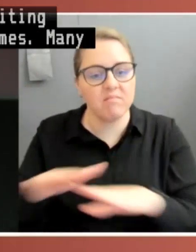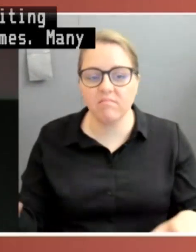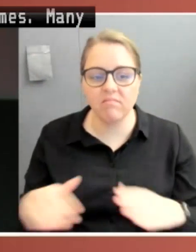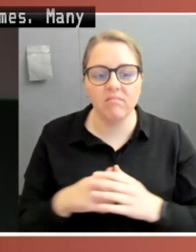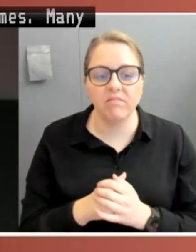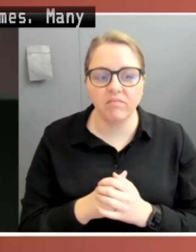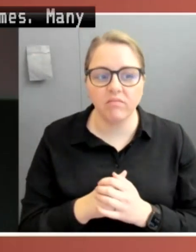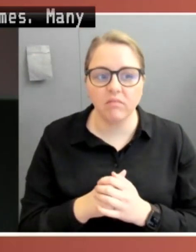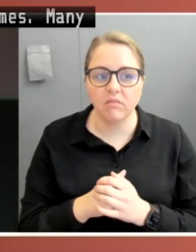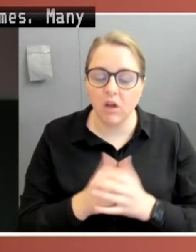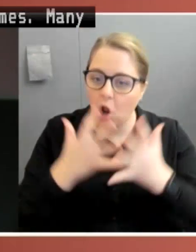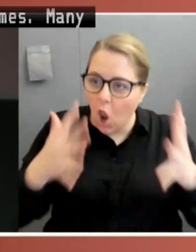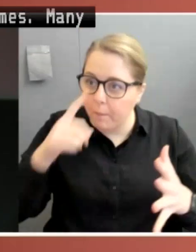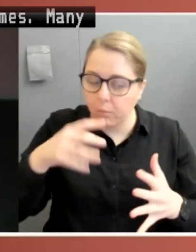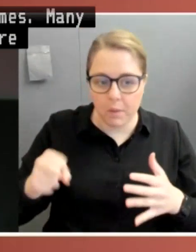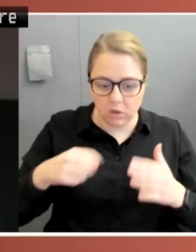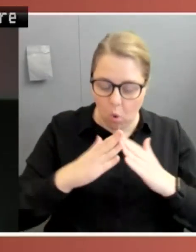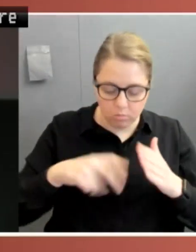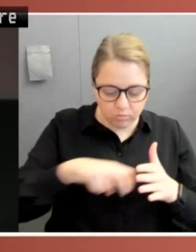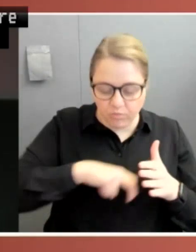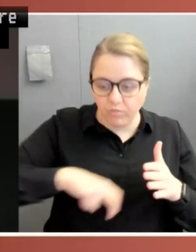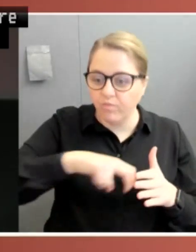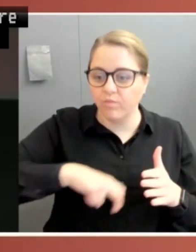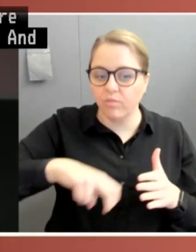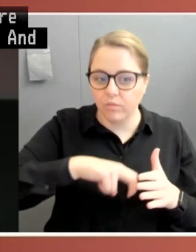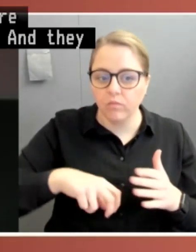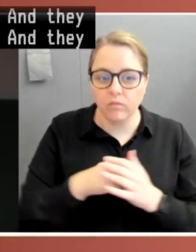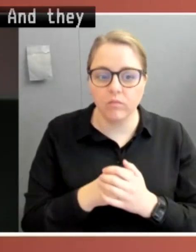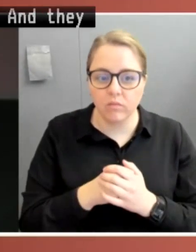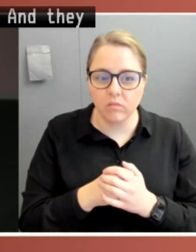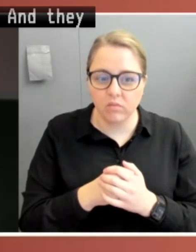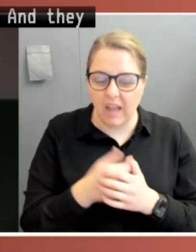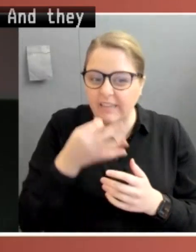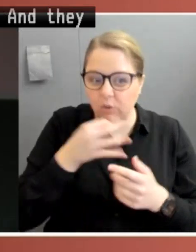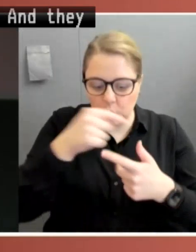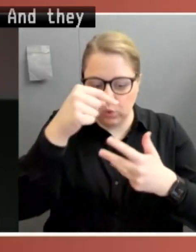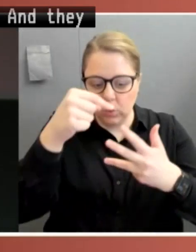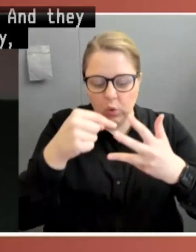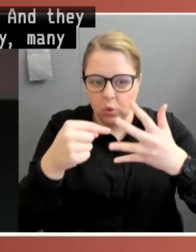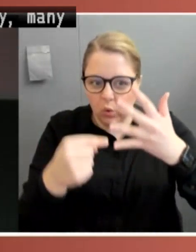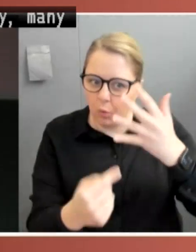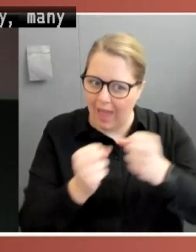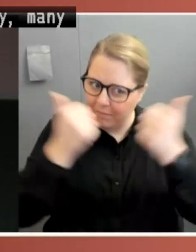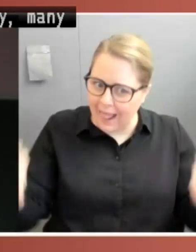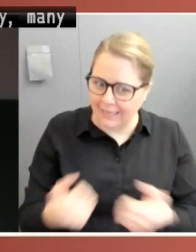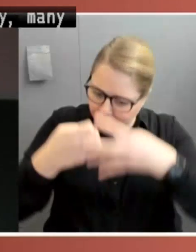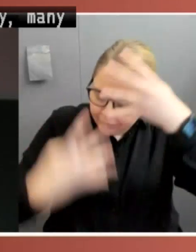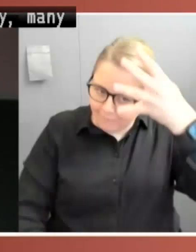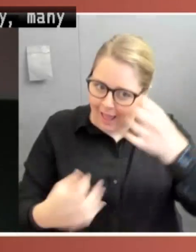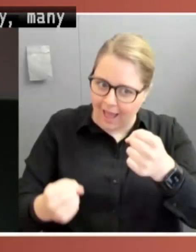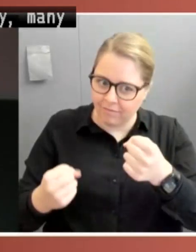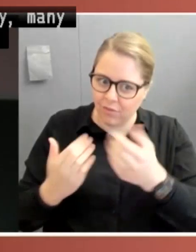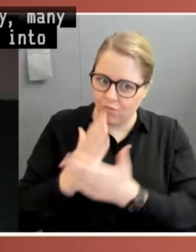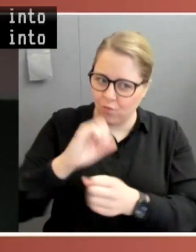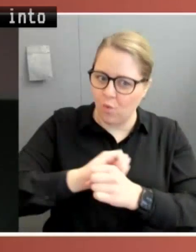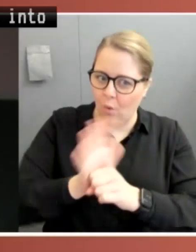homes. And they were just a few of the many, many measures that were brought into place during this period. What was